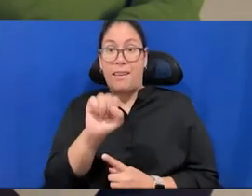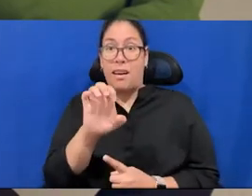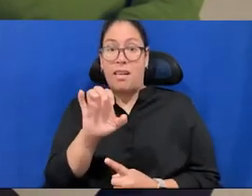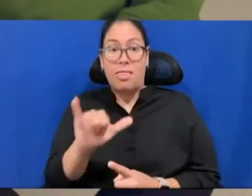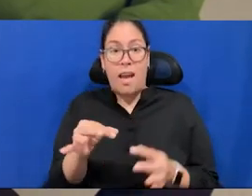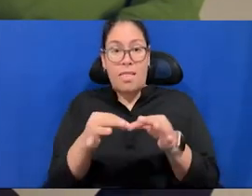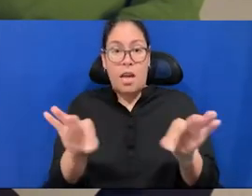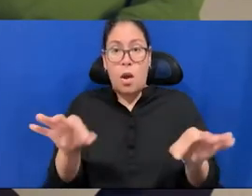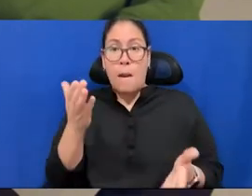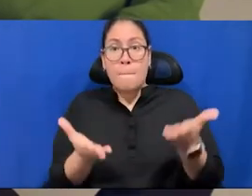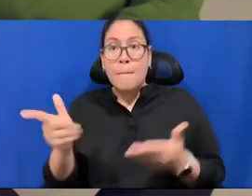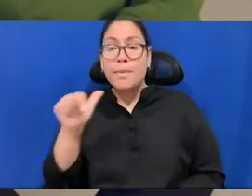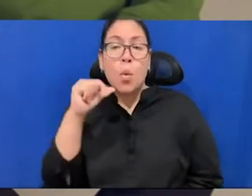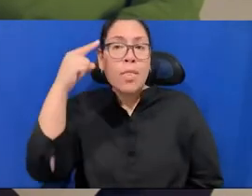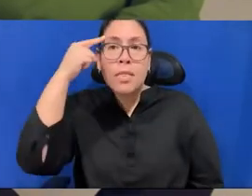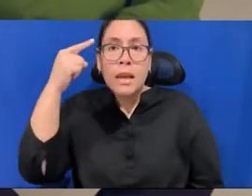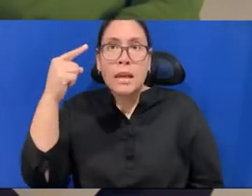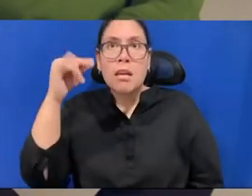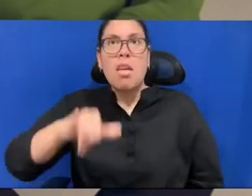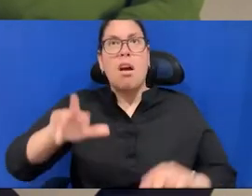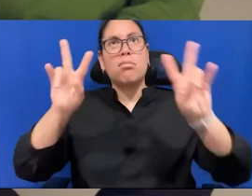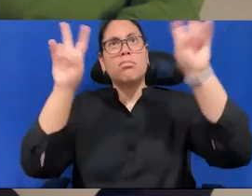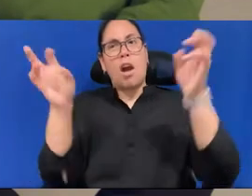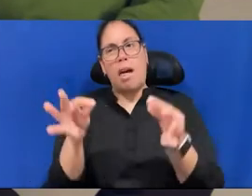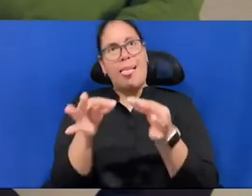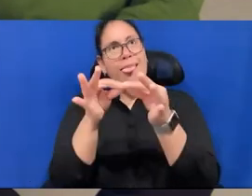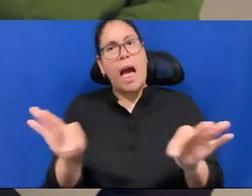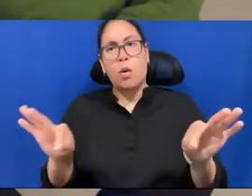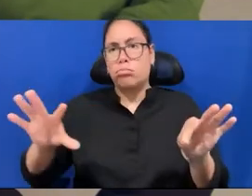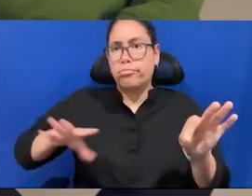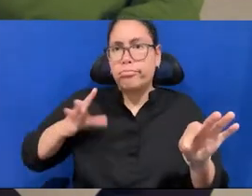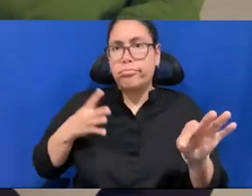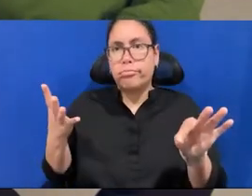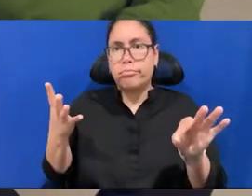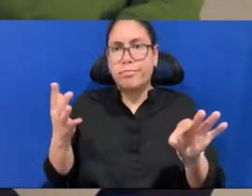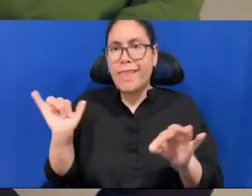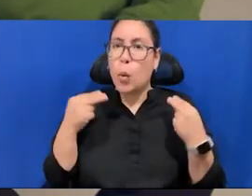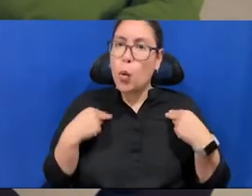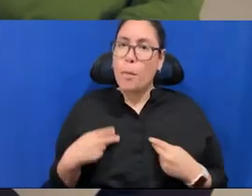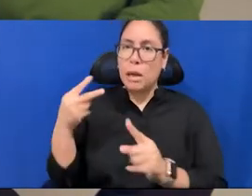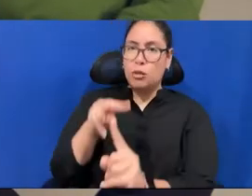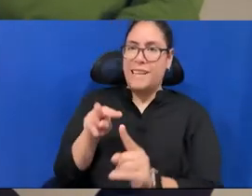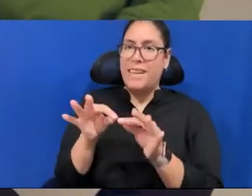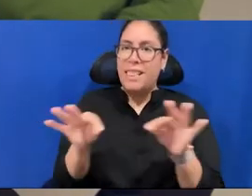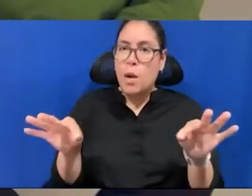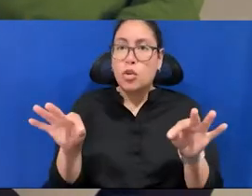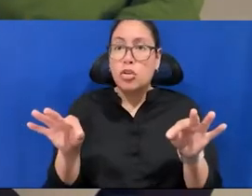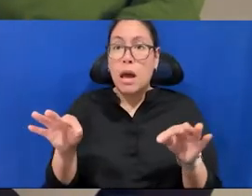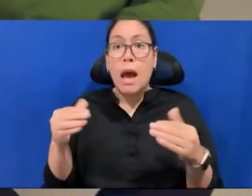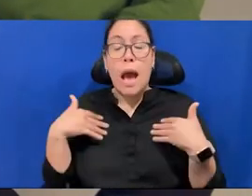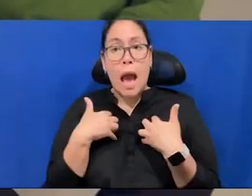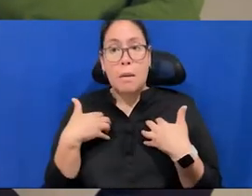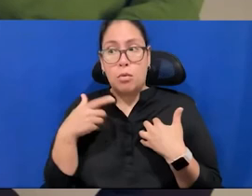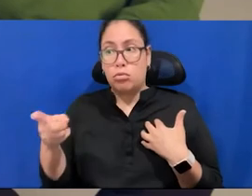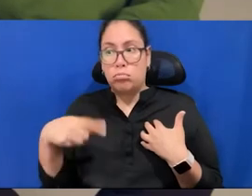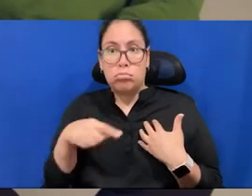that is a language what they use, right? Biology now, they talk, you know, animals who talk, it's